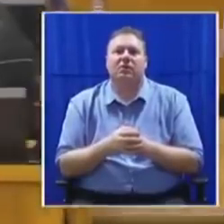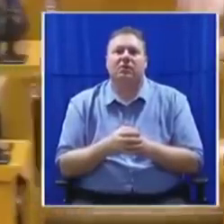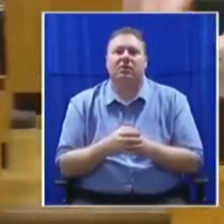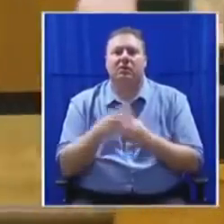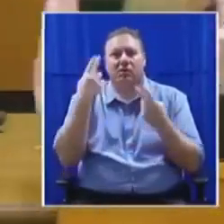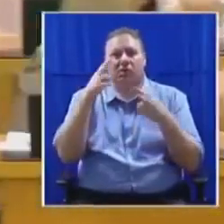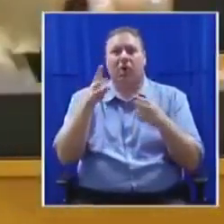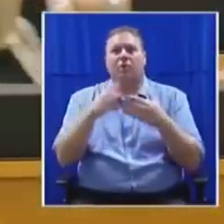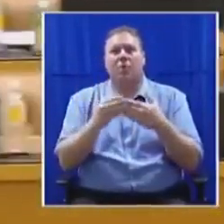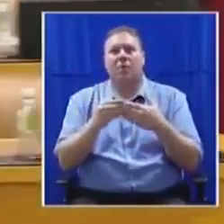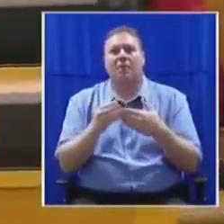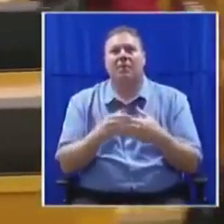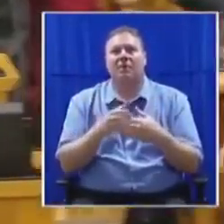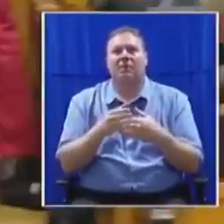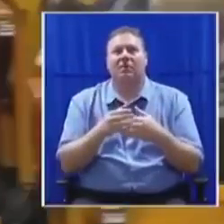Honourable members